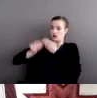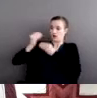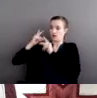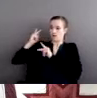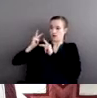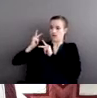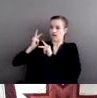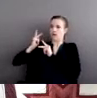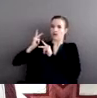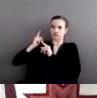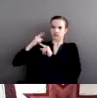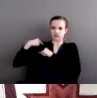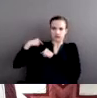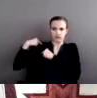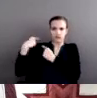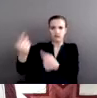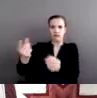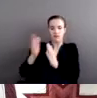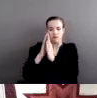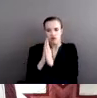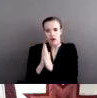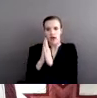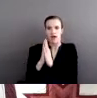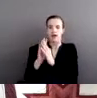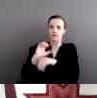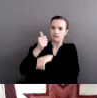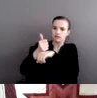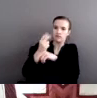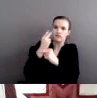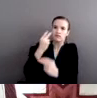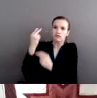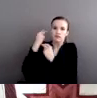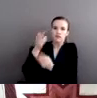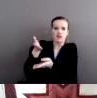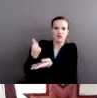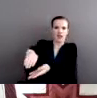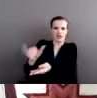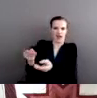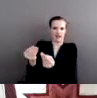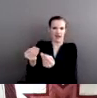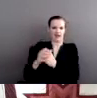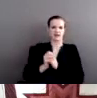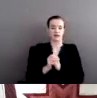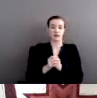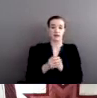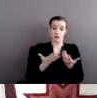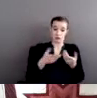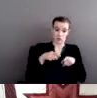since time immemorial. And that trauma, when someone experiences trauma,